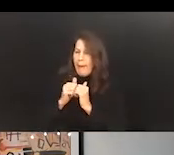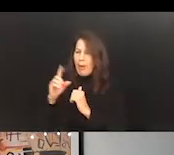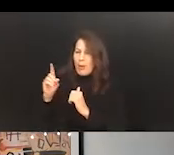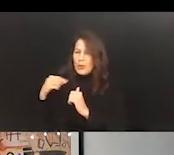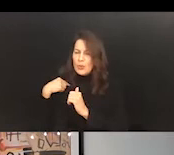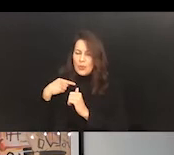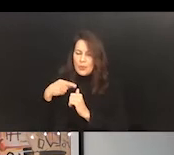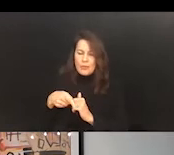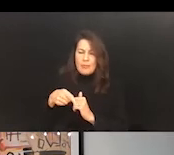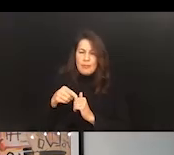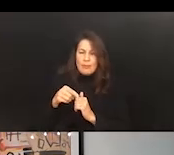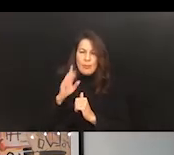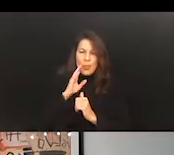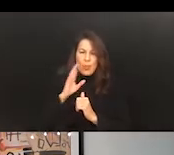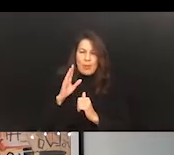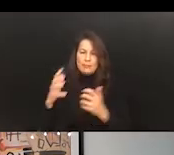jobs?